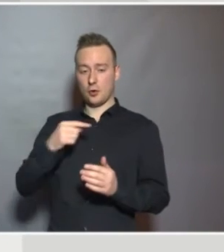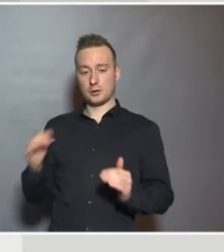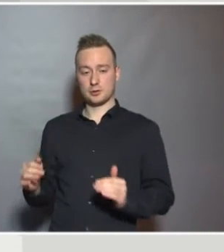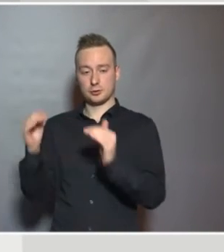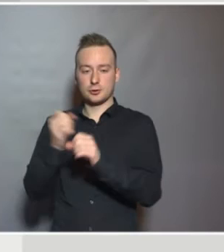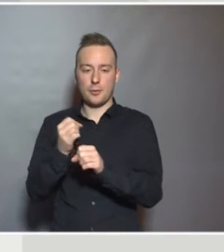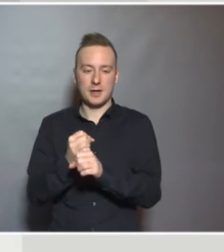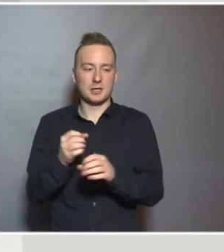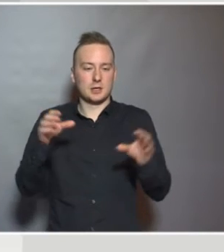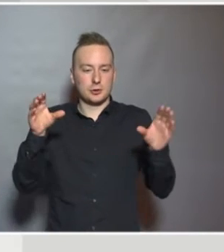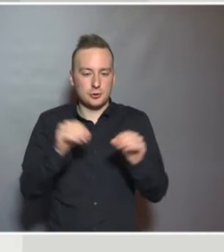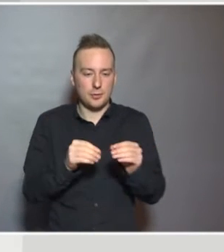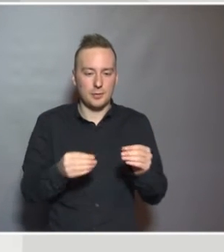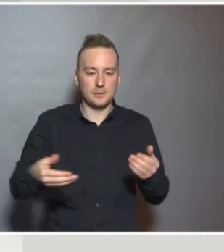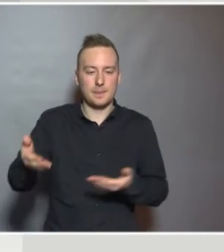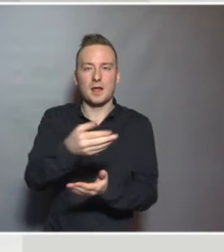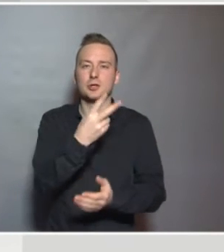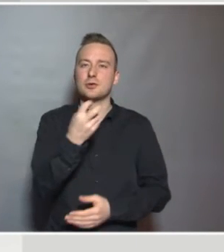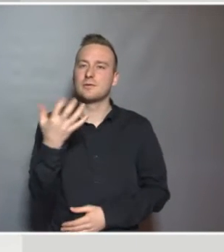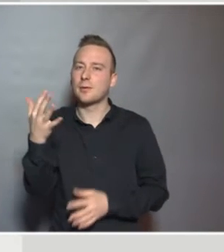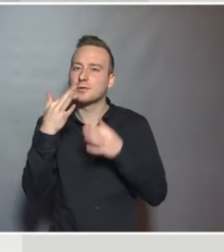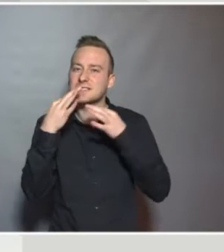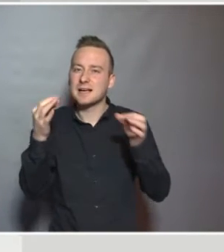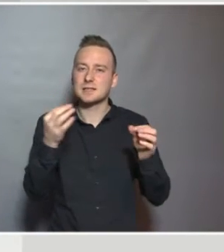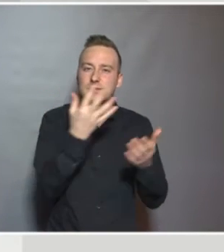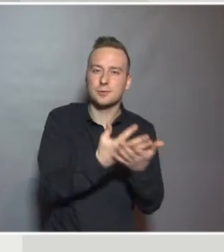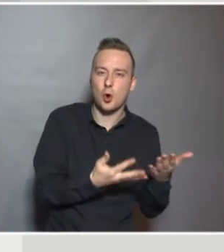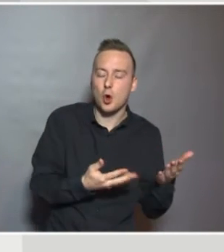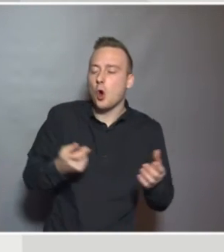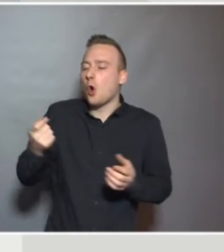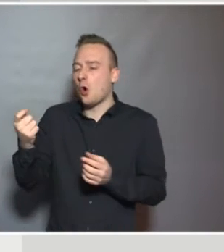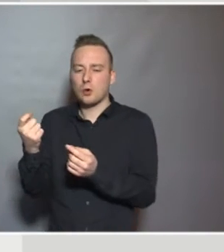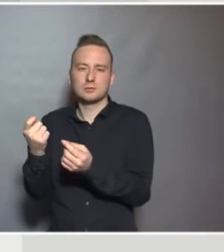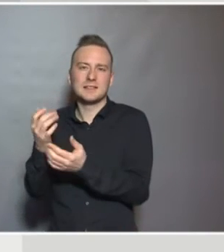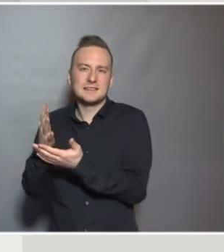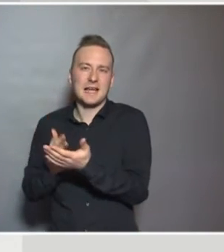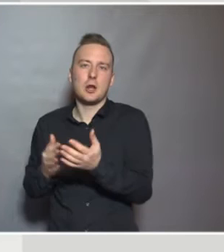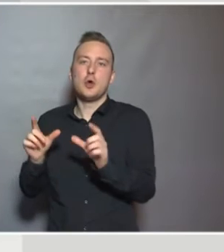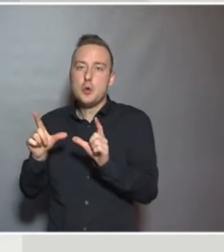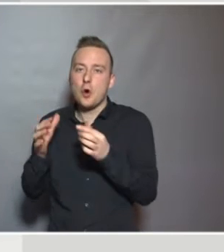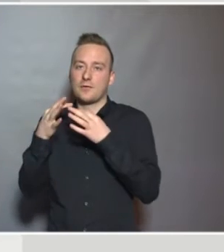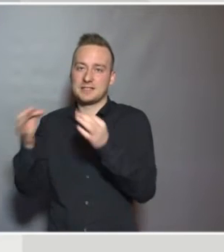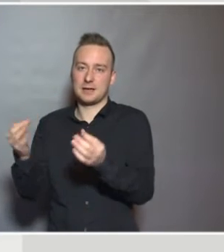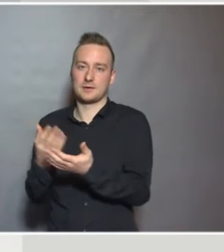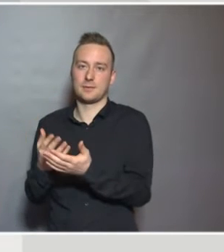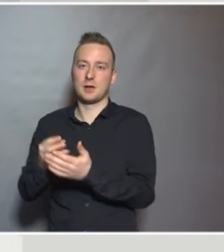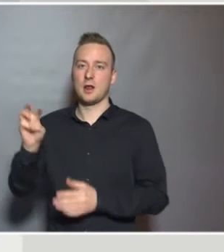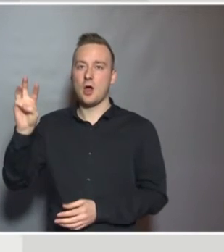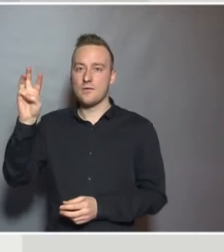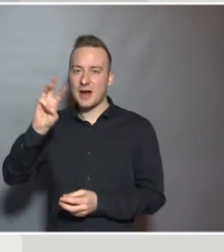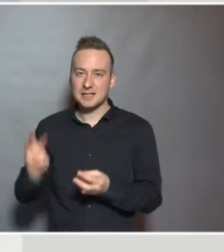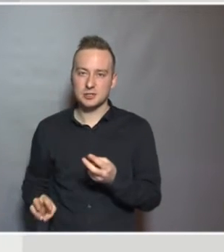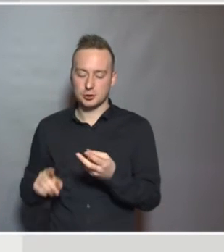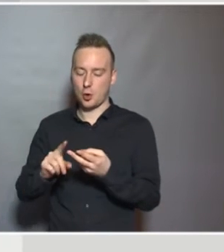with 25 official languages, plus quite a few unofficial languages, like Welsh and Luxembourgish